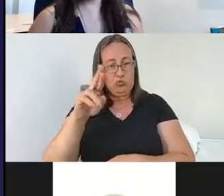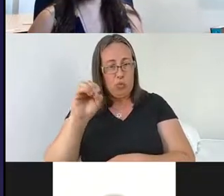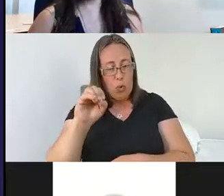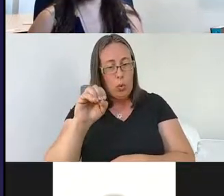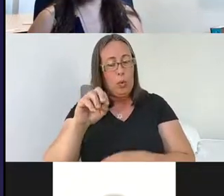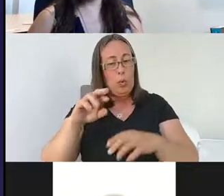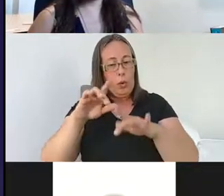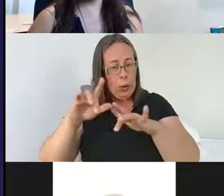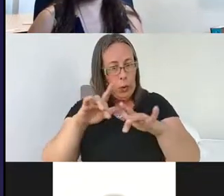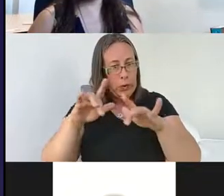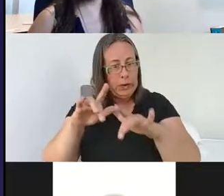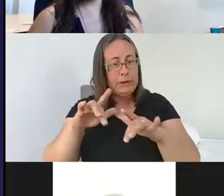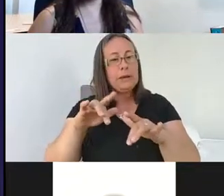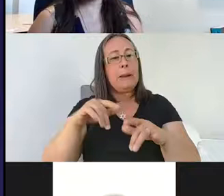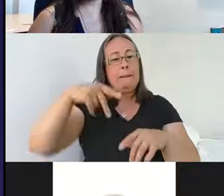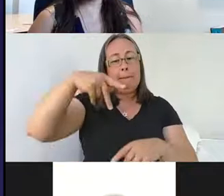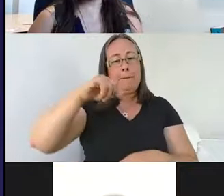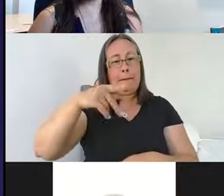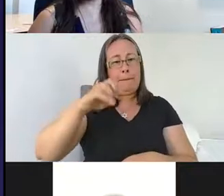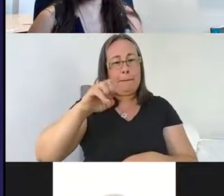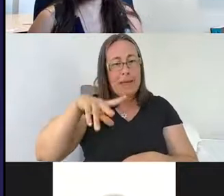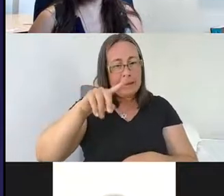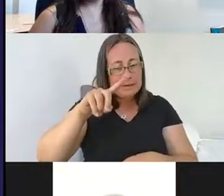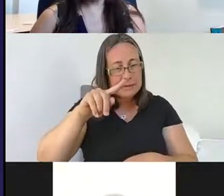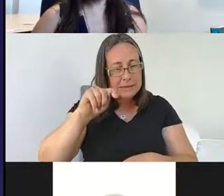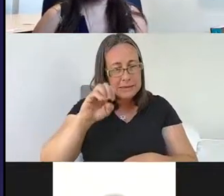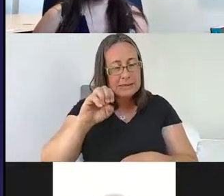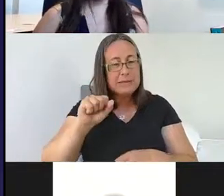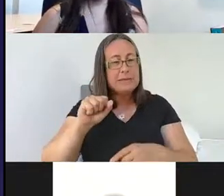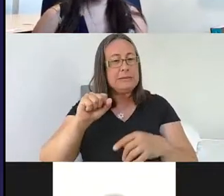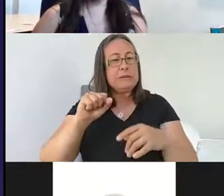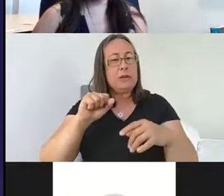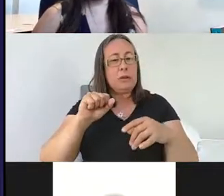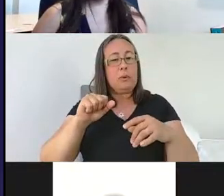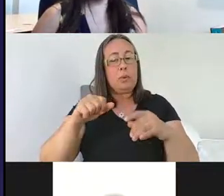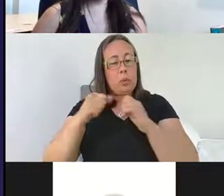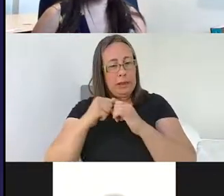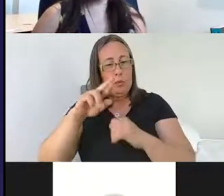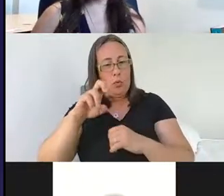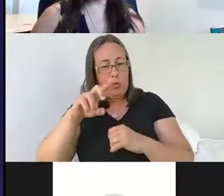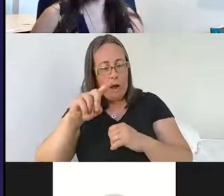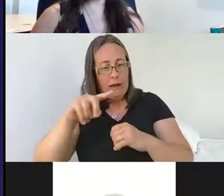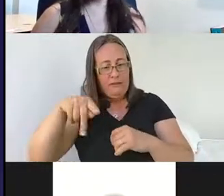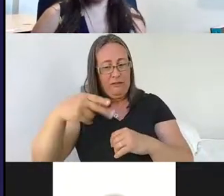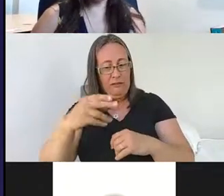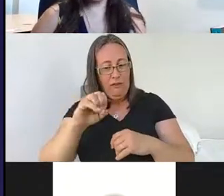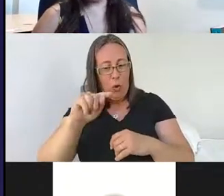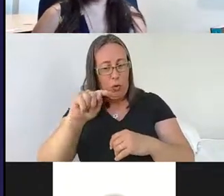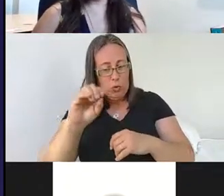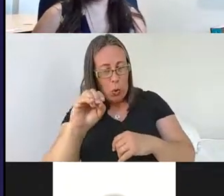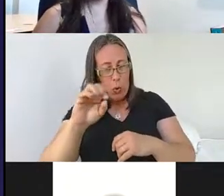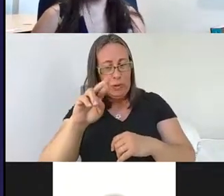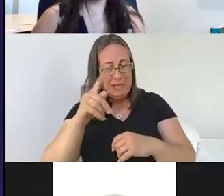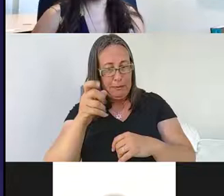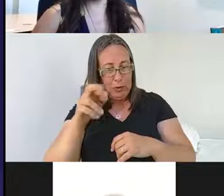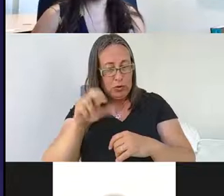This is a piece of retina, and these are rod photoreceptors. And so it was quite a fun experience. did